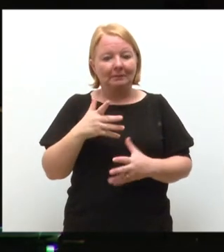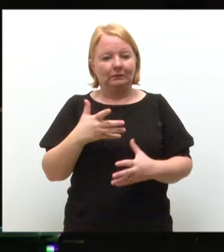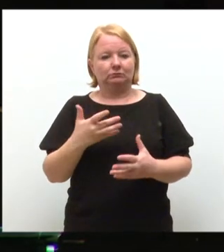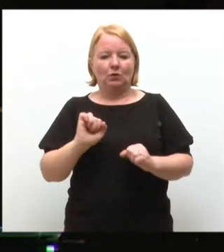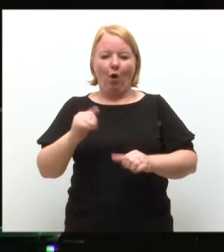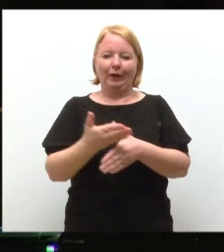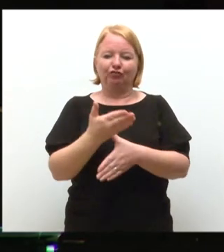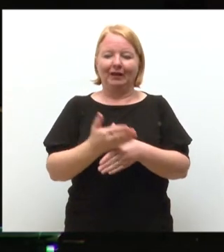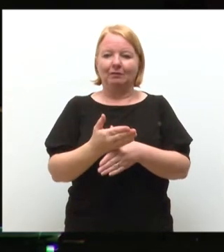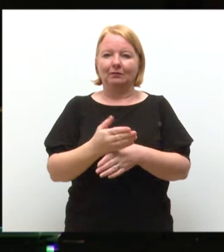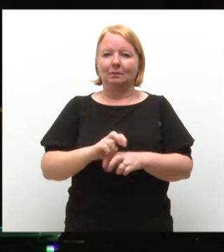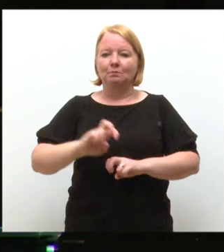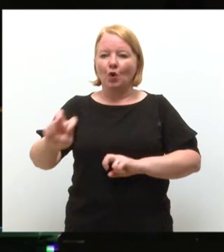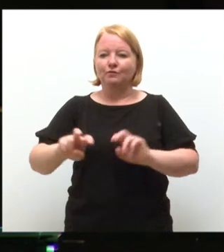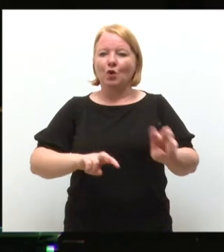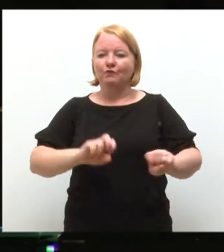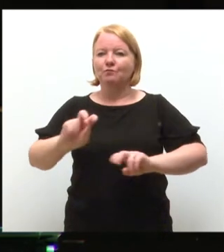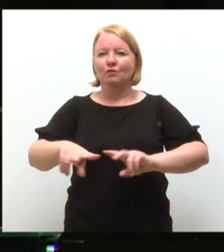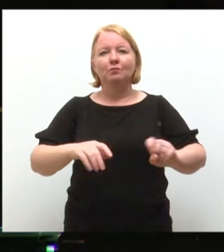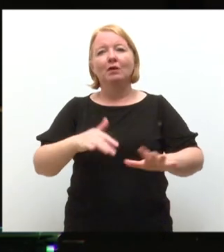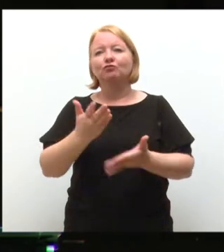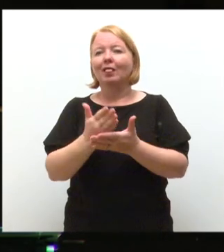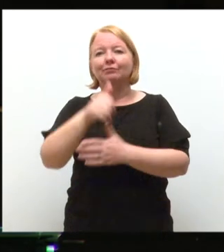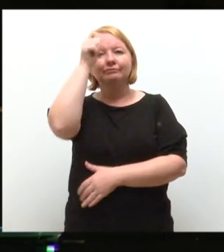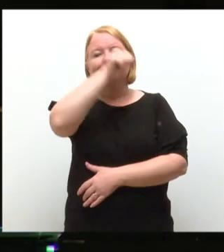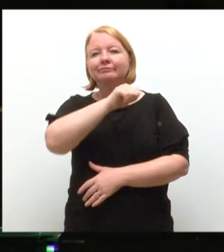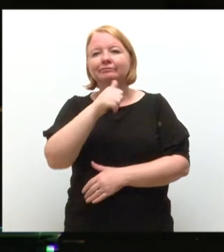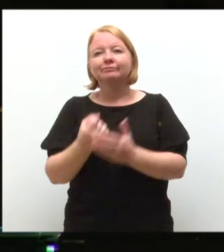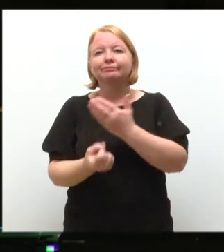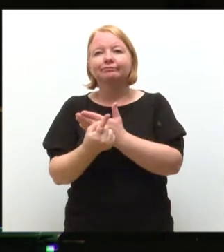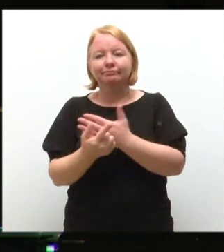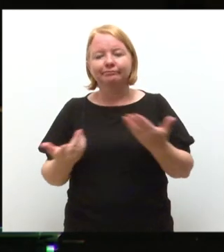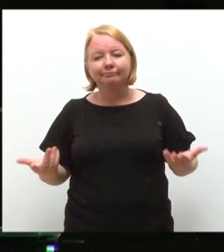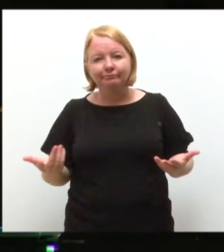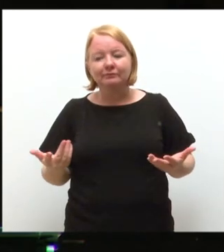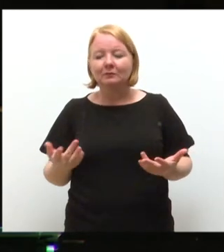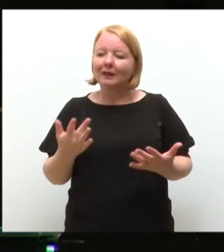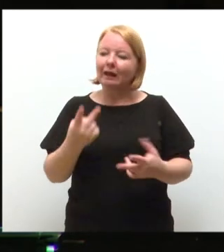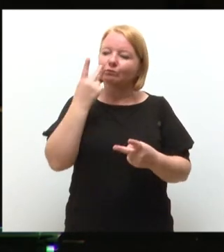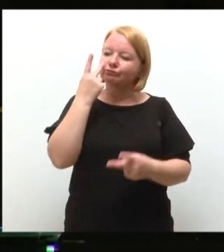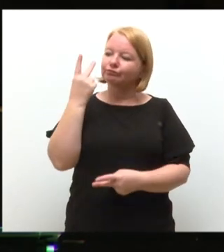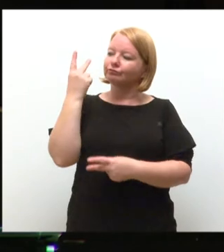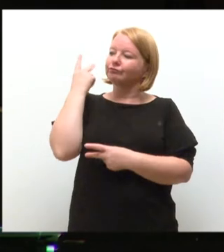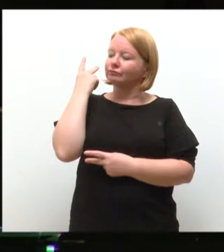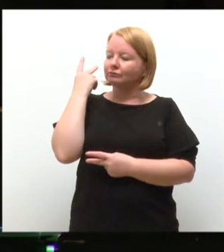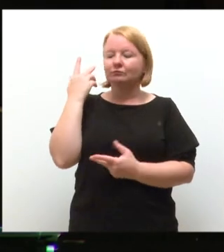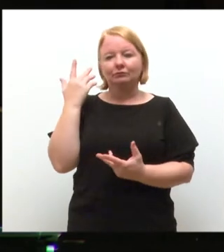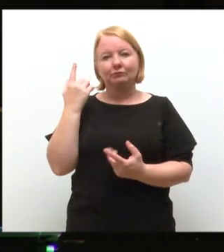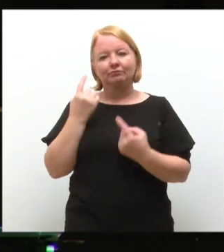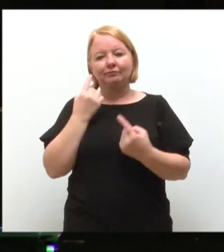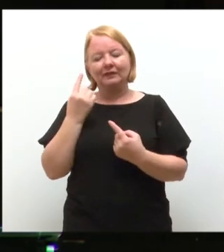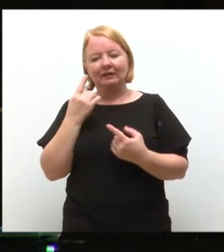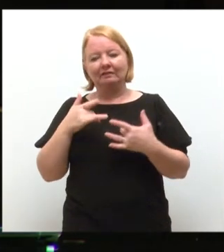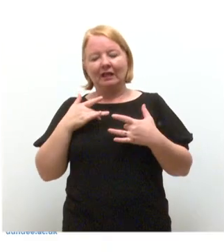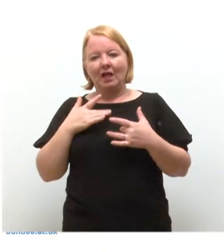succession of jobs with limited academic prospects. And she looks back on this time of her career as snakes